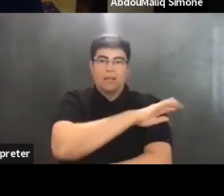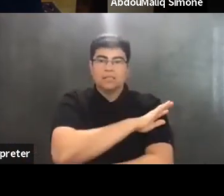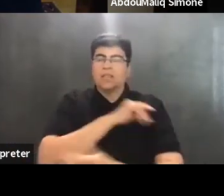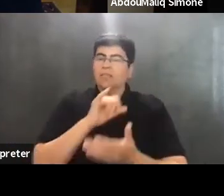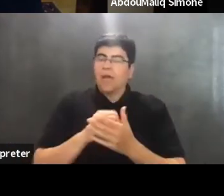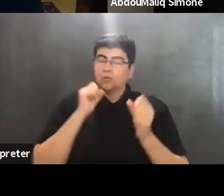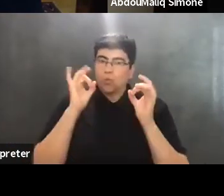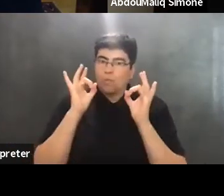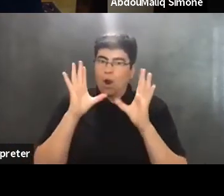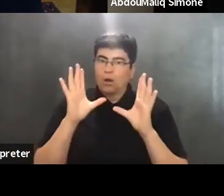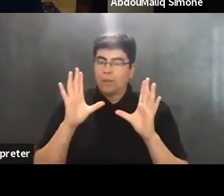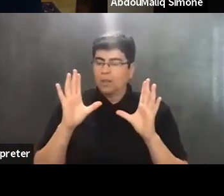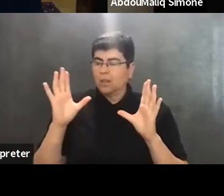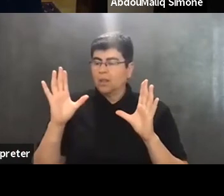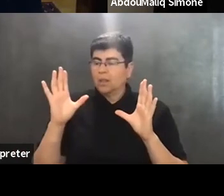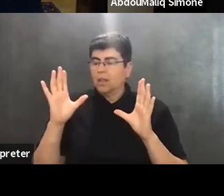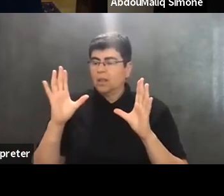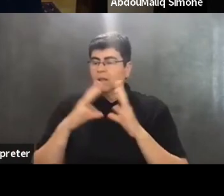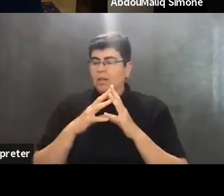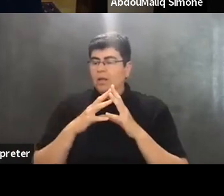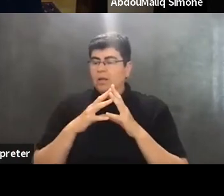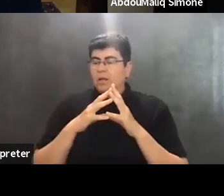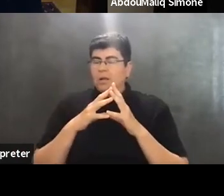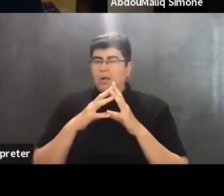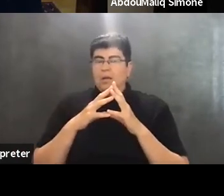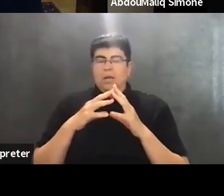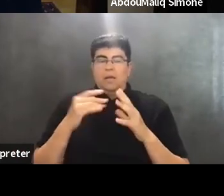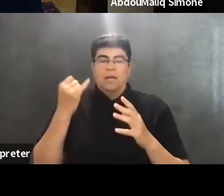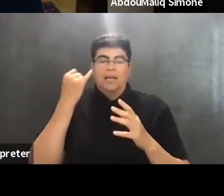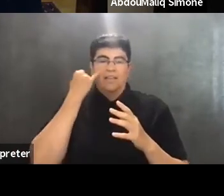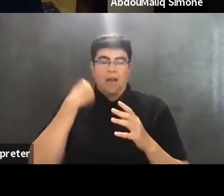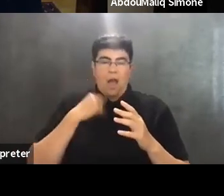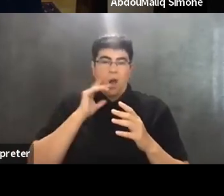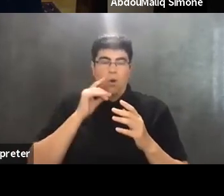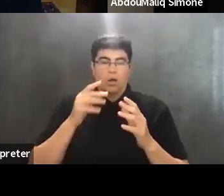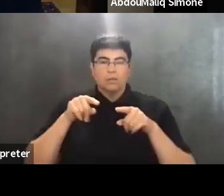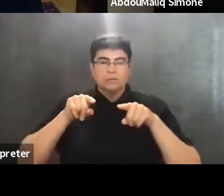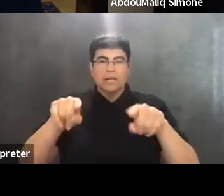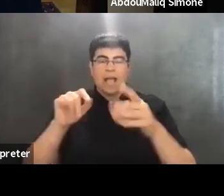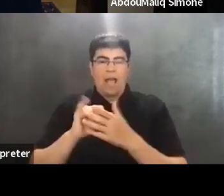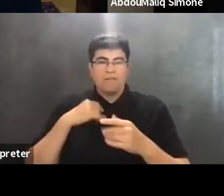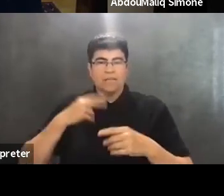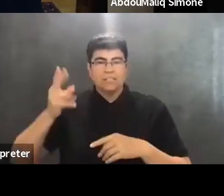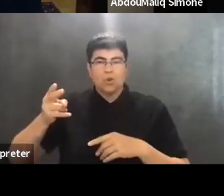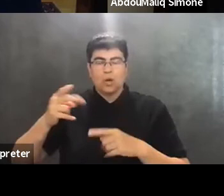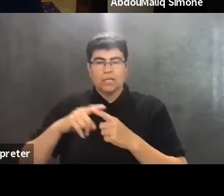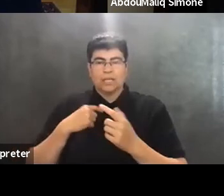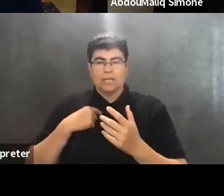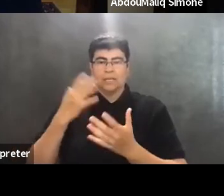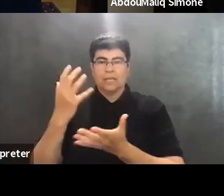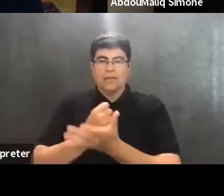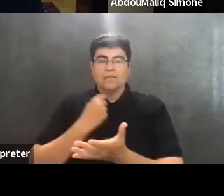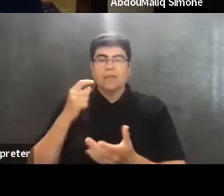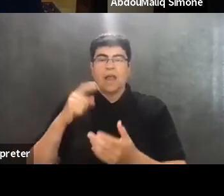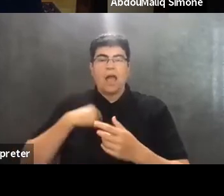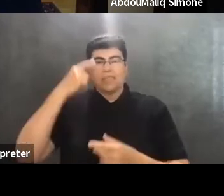quite remarkable. Um, and, and those connections across our movements have, have always existed, have historically existed. I think, uh,